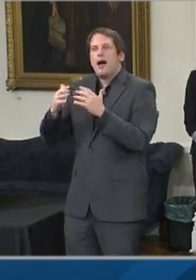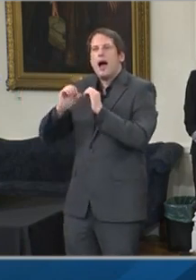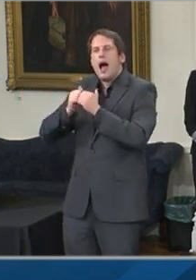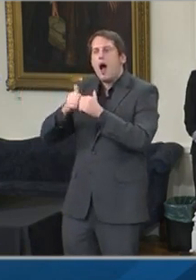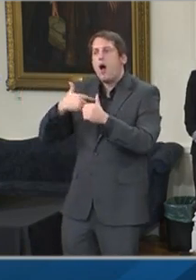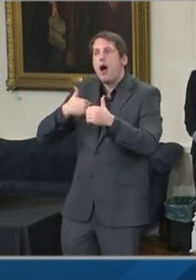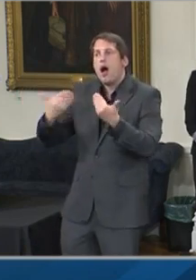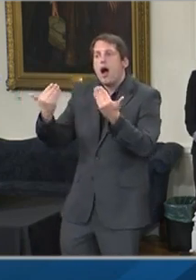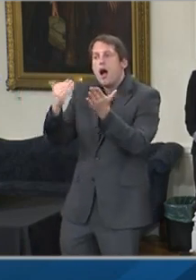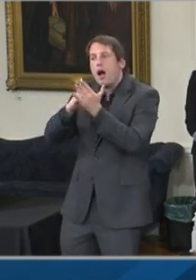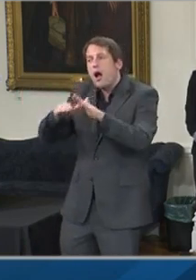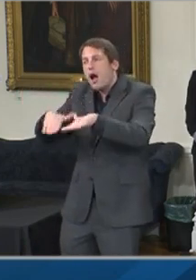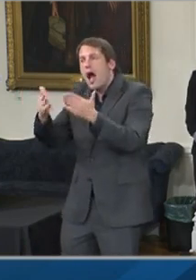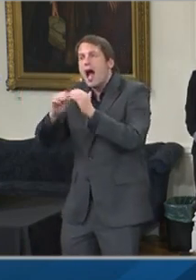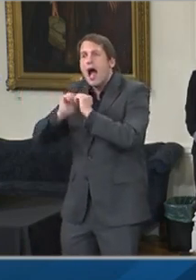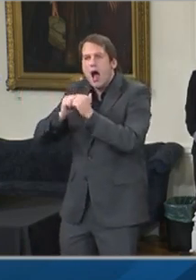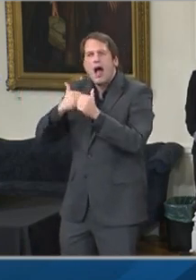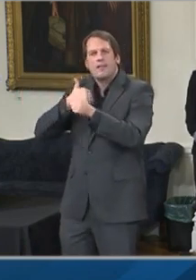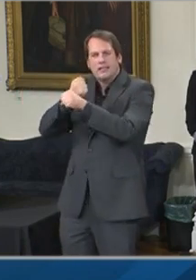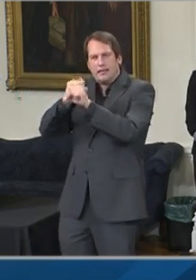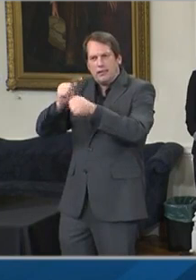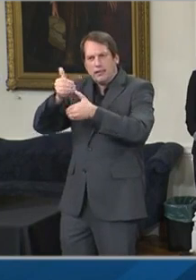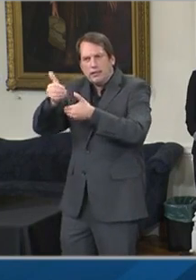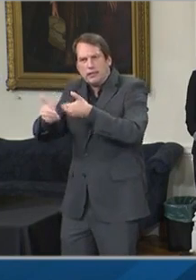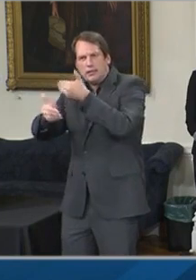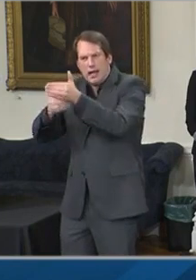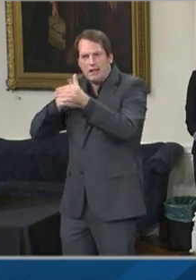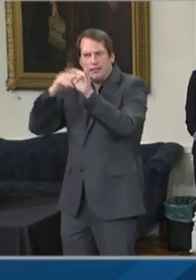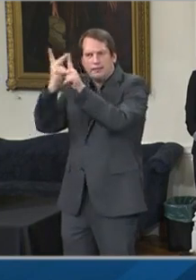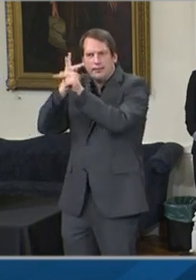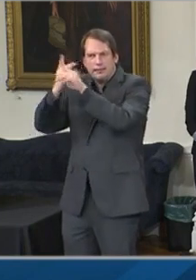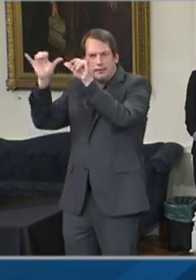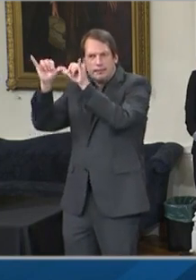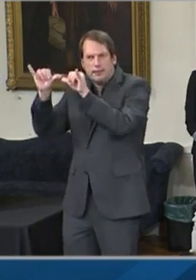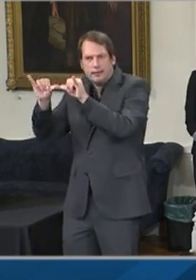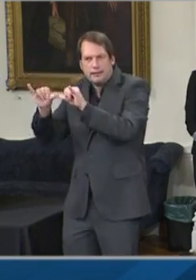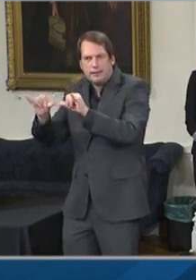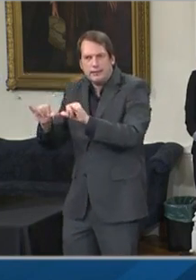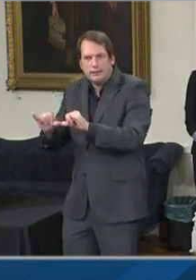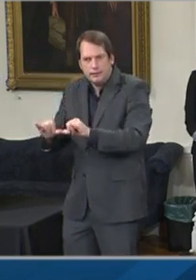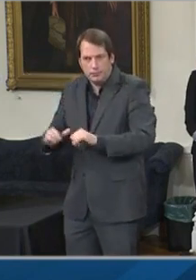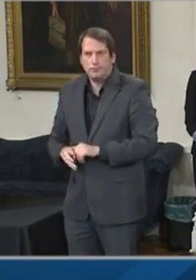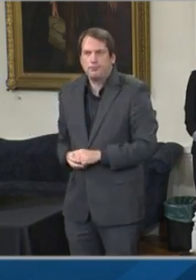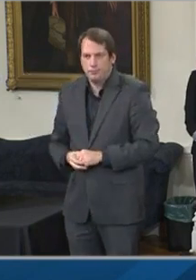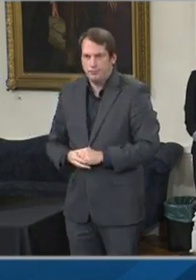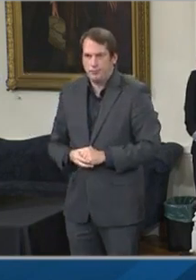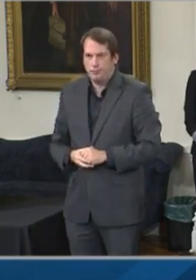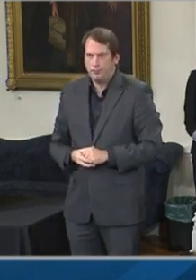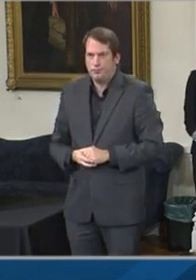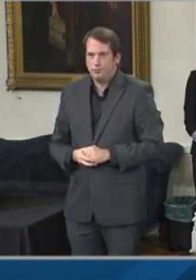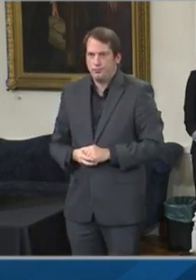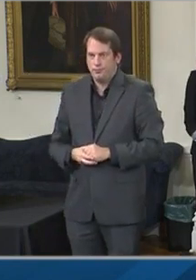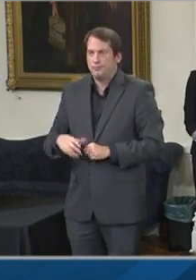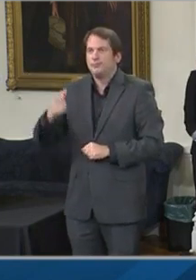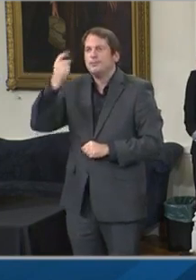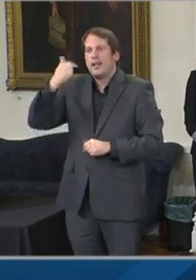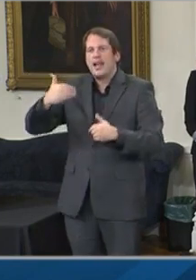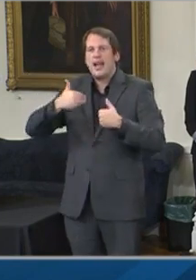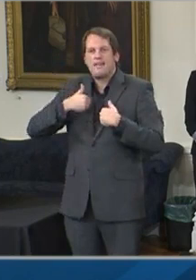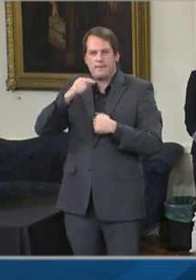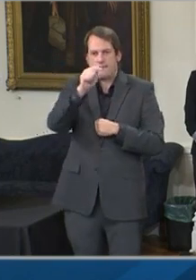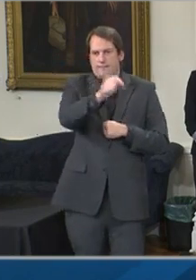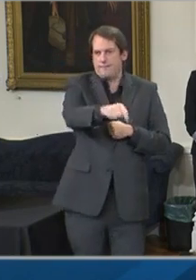required reopening levels, and yet we have a few local leaders who are still refusing to allow them to open